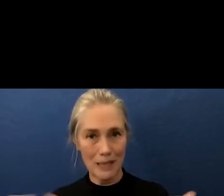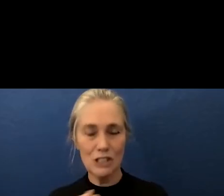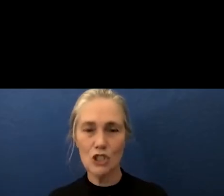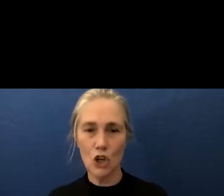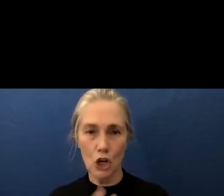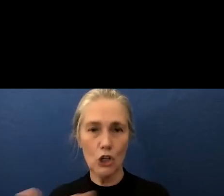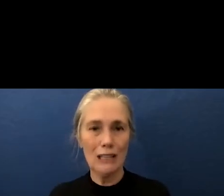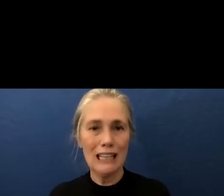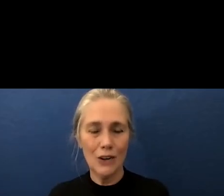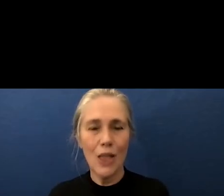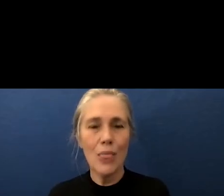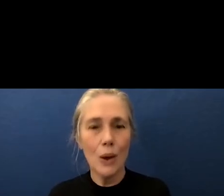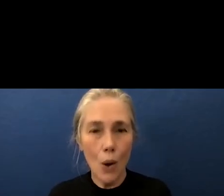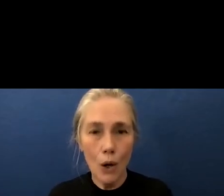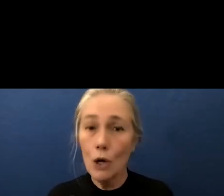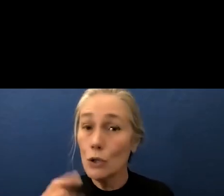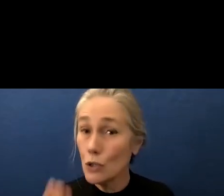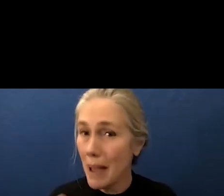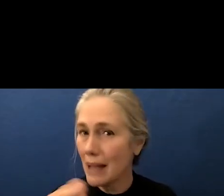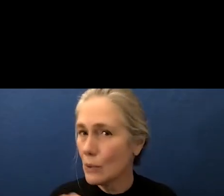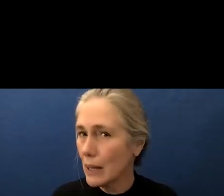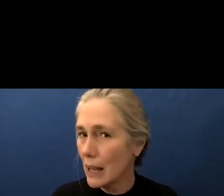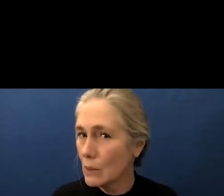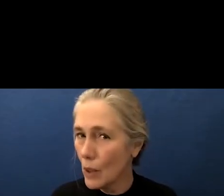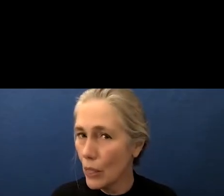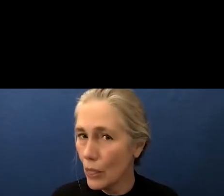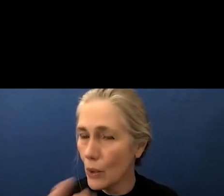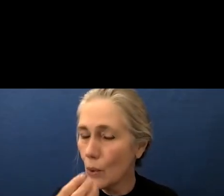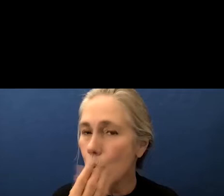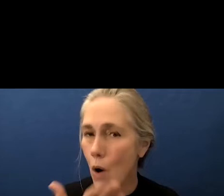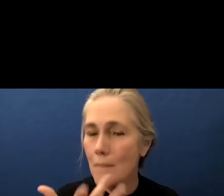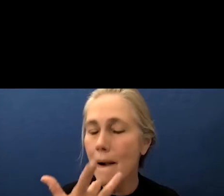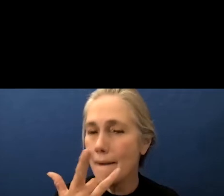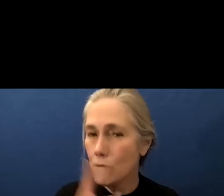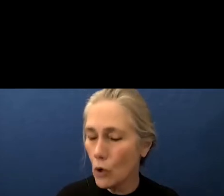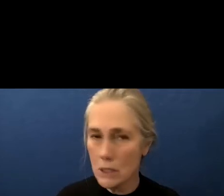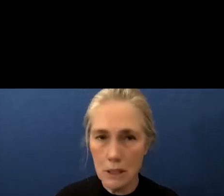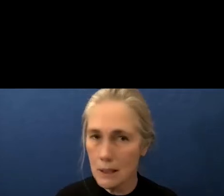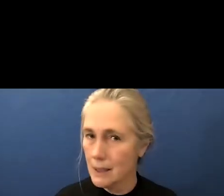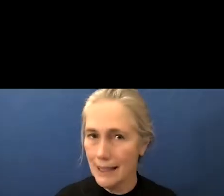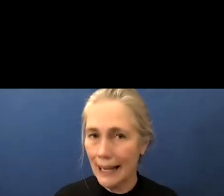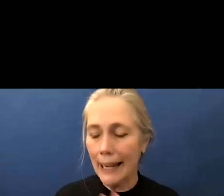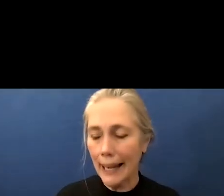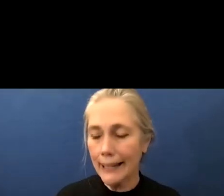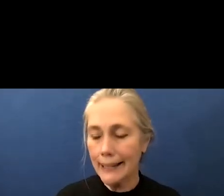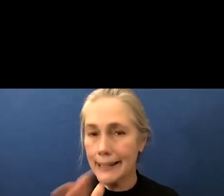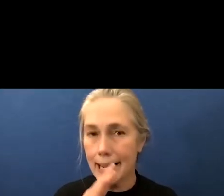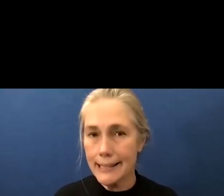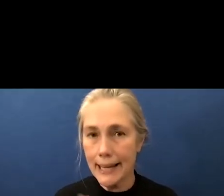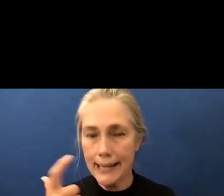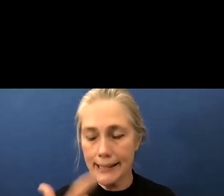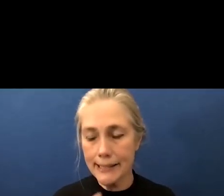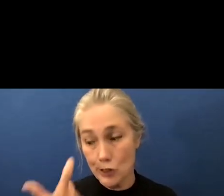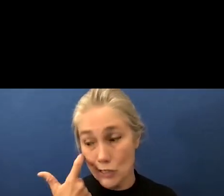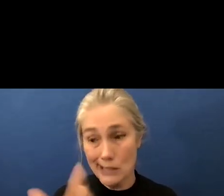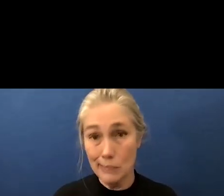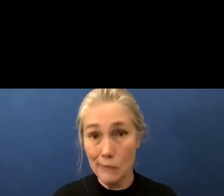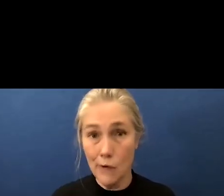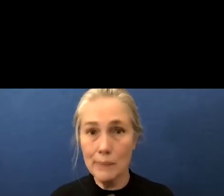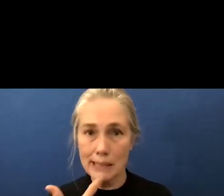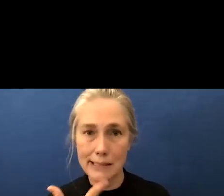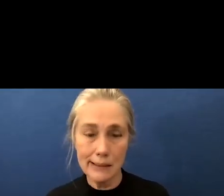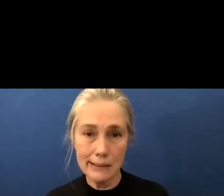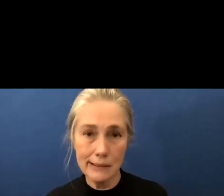out here in the cold too bad we can't be in there as you guys it's very unfortunate like the uh nice lady before you or before me just uh stated